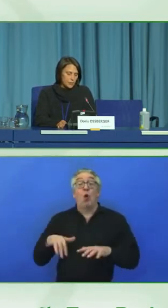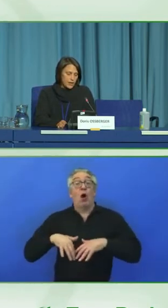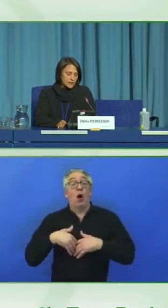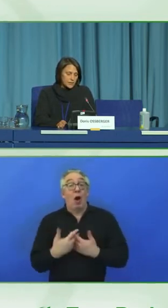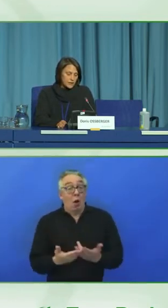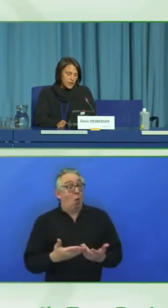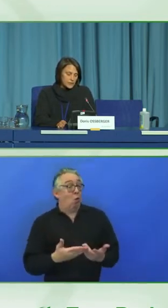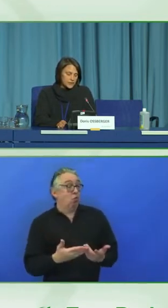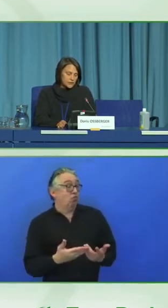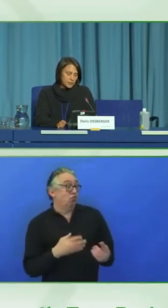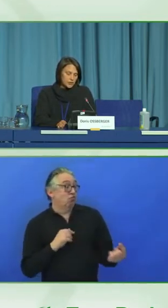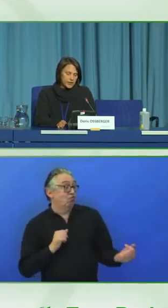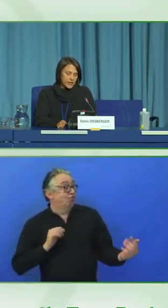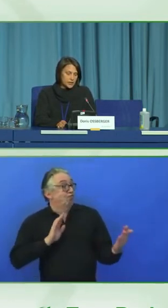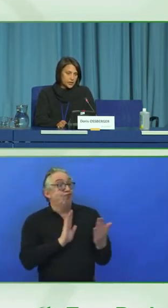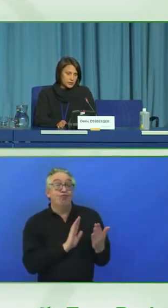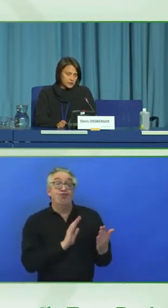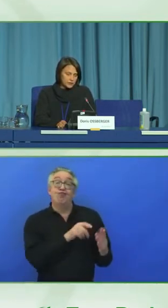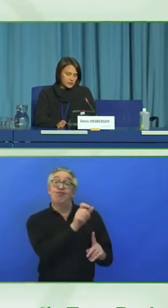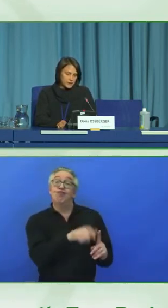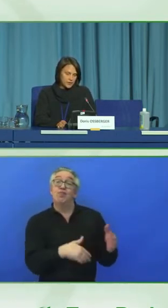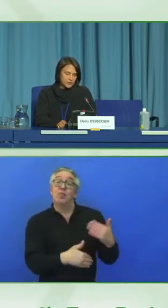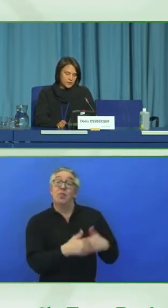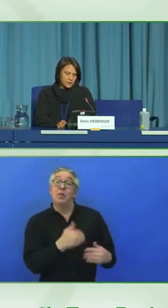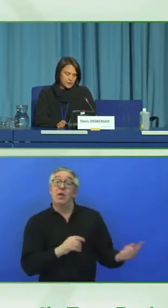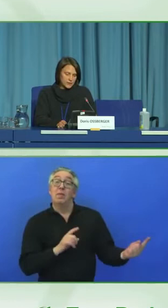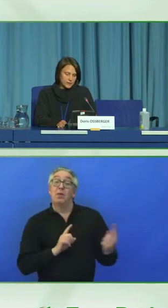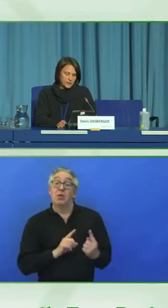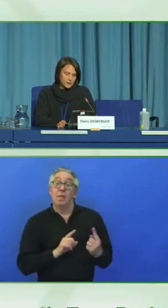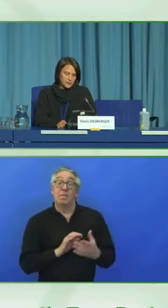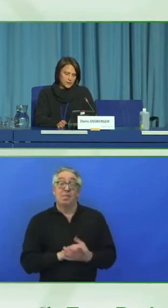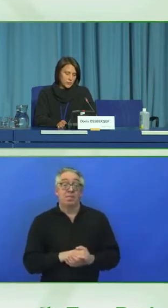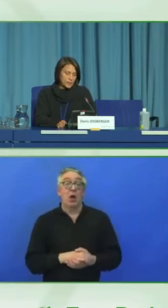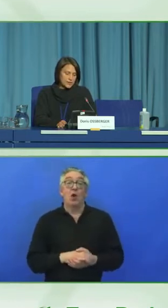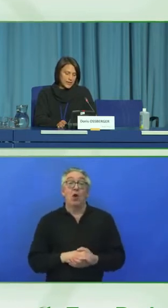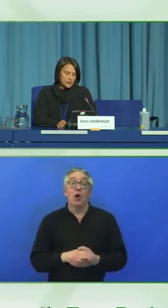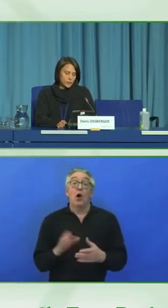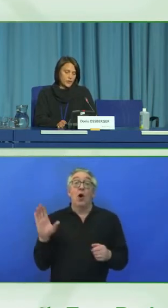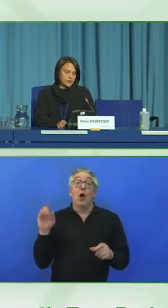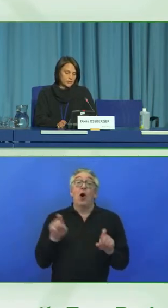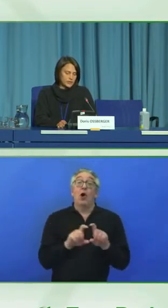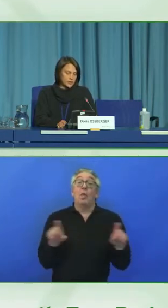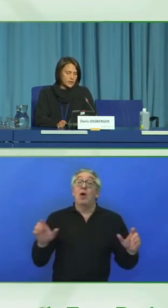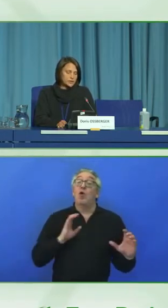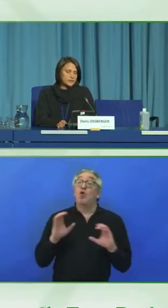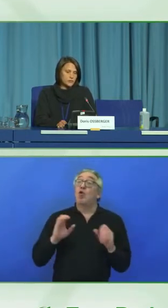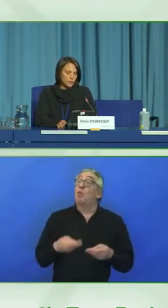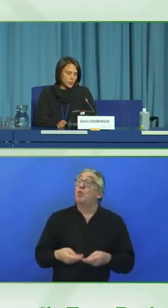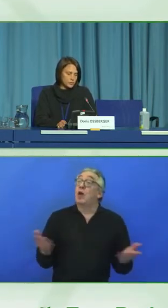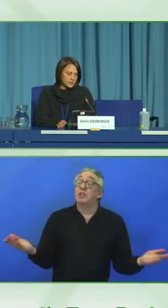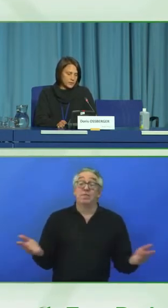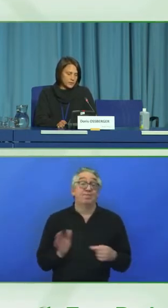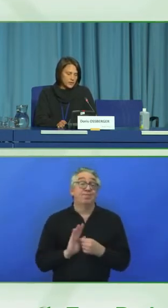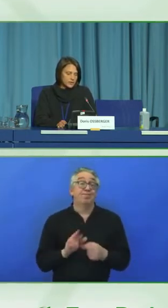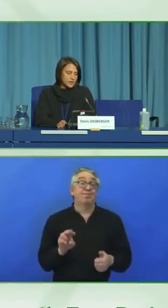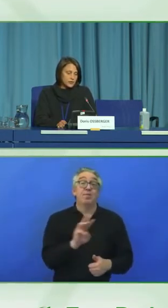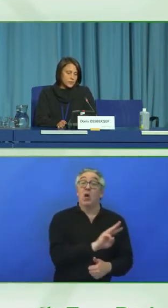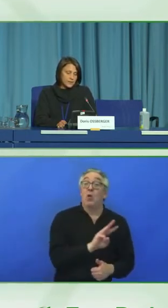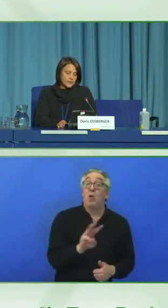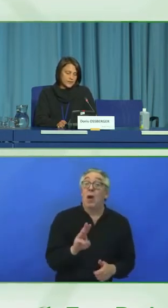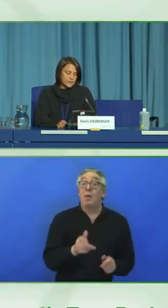The ways of the company's communication, such as its website or printed materials and forms,